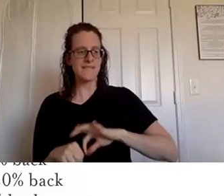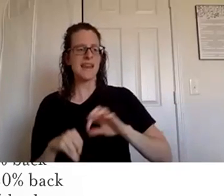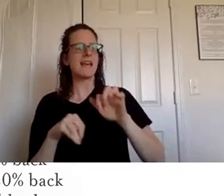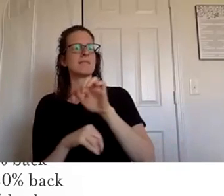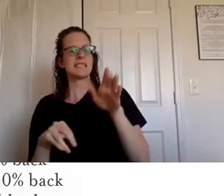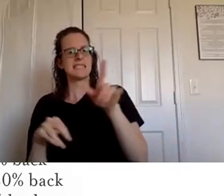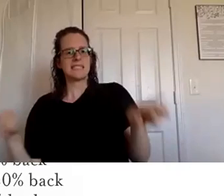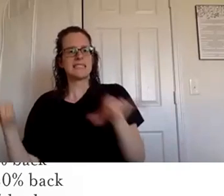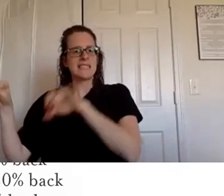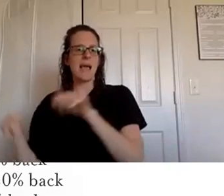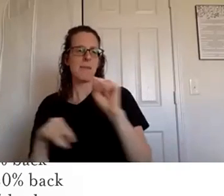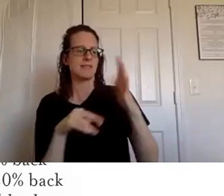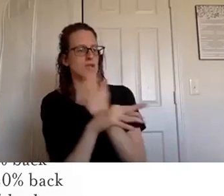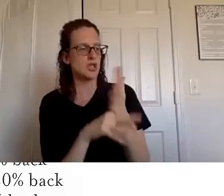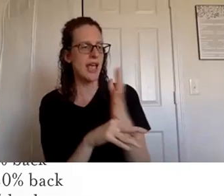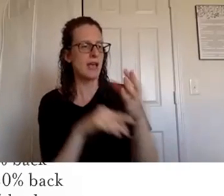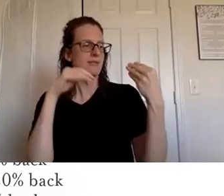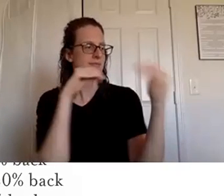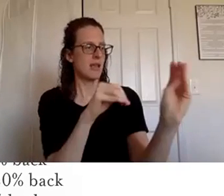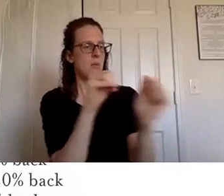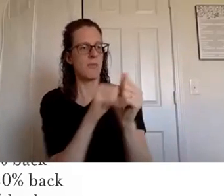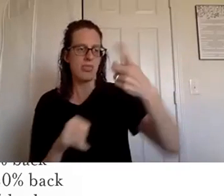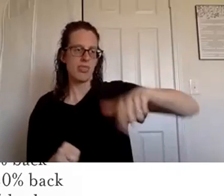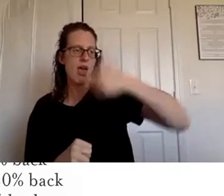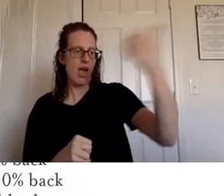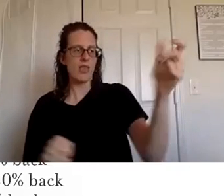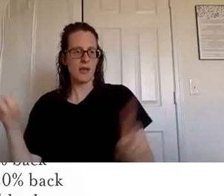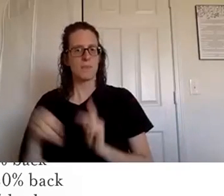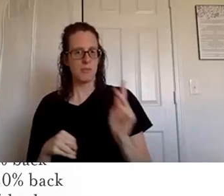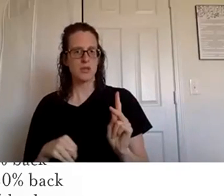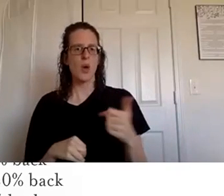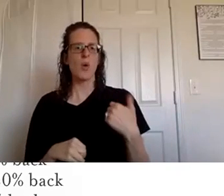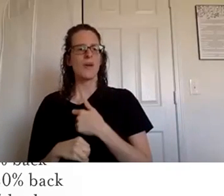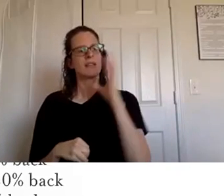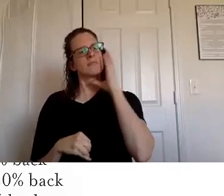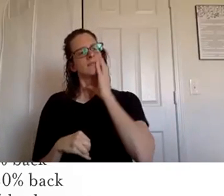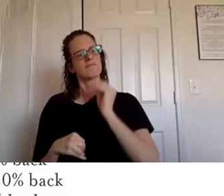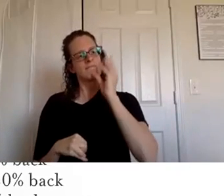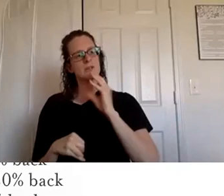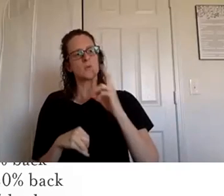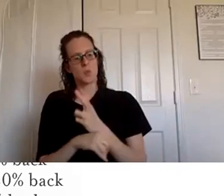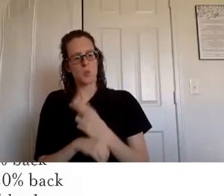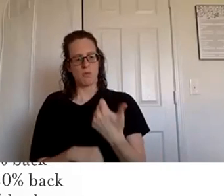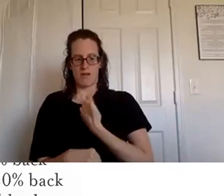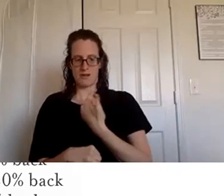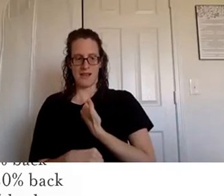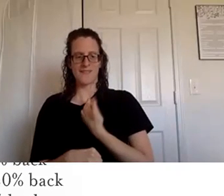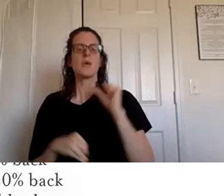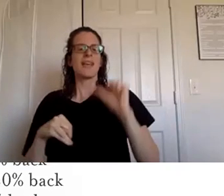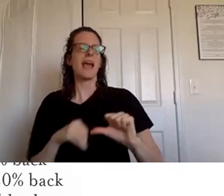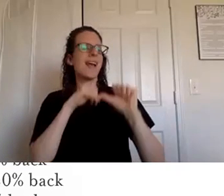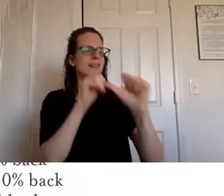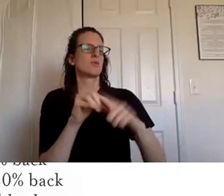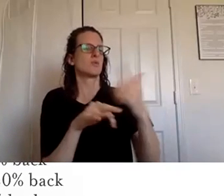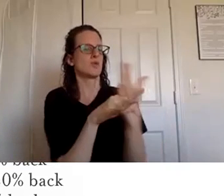um for ourselves and to be using the products so that we have that experience that we can continue to share with others